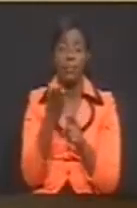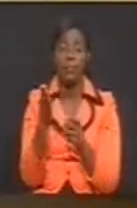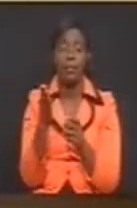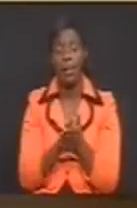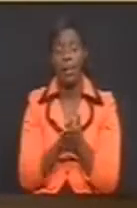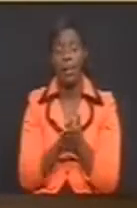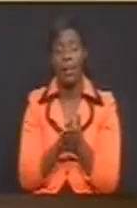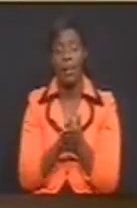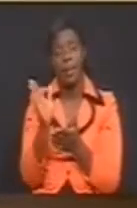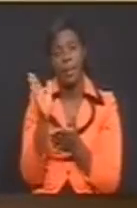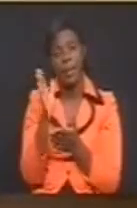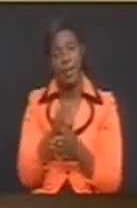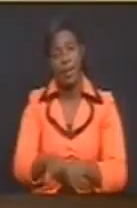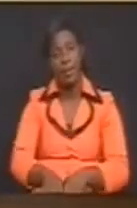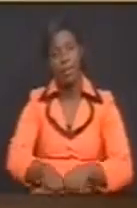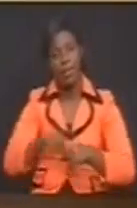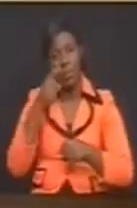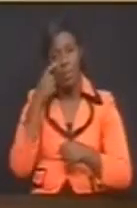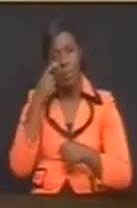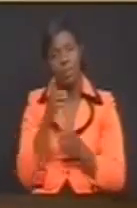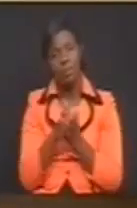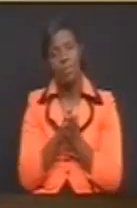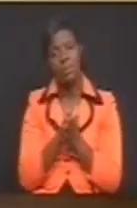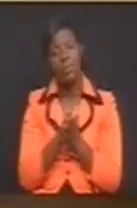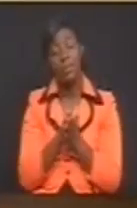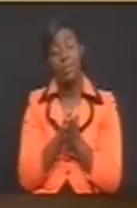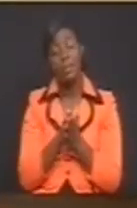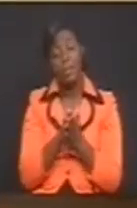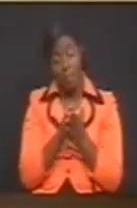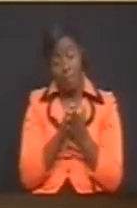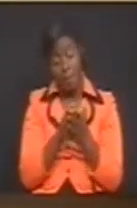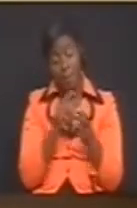what the villagers had done,